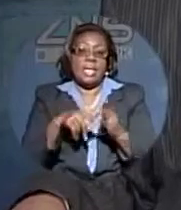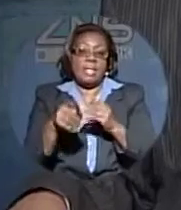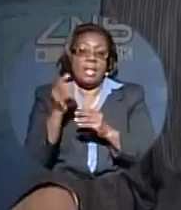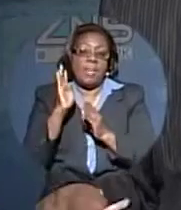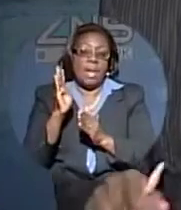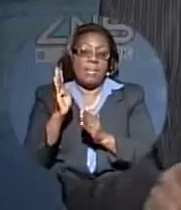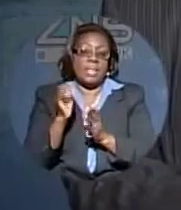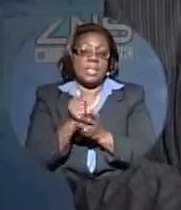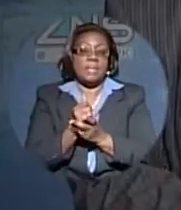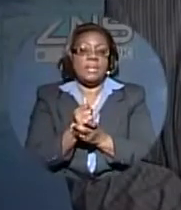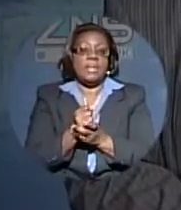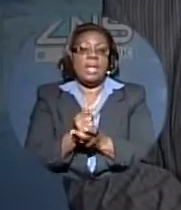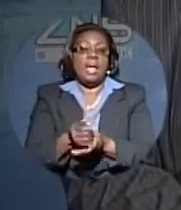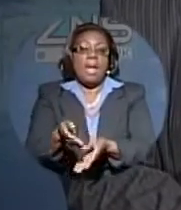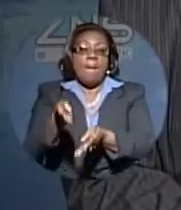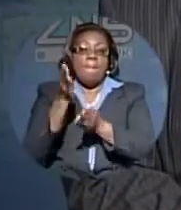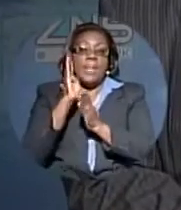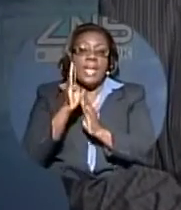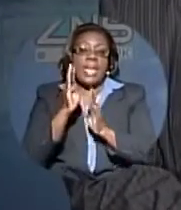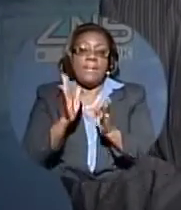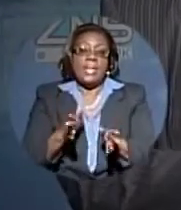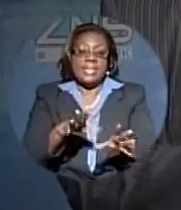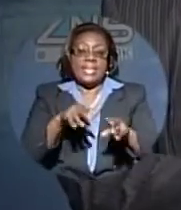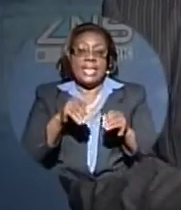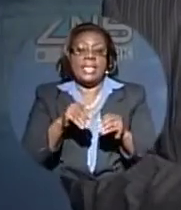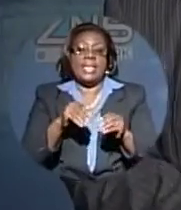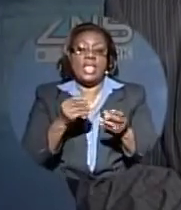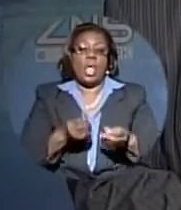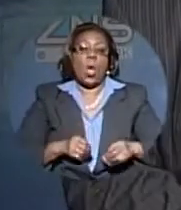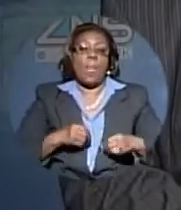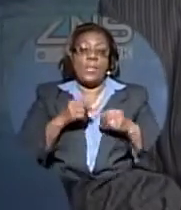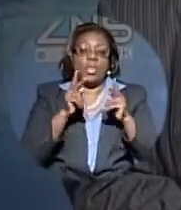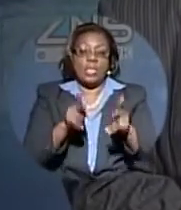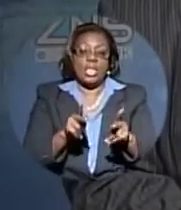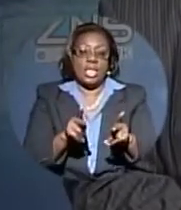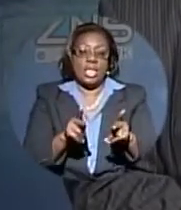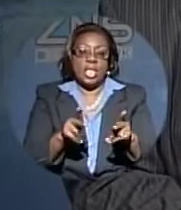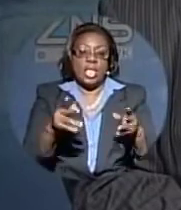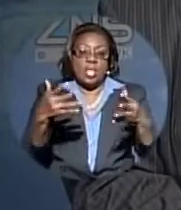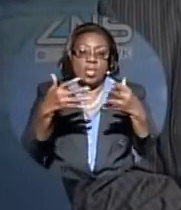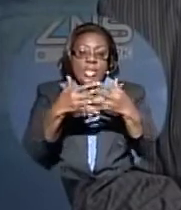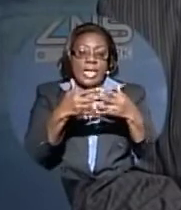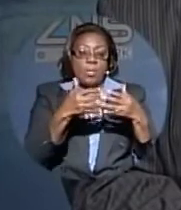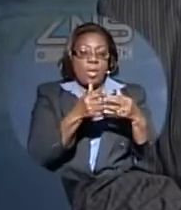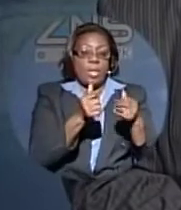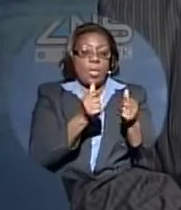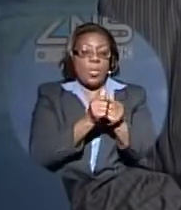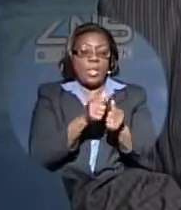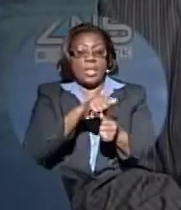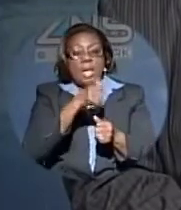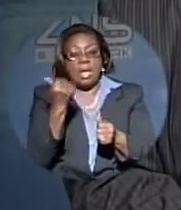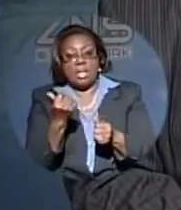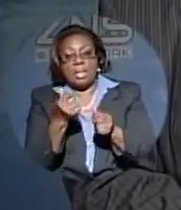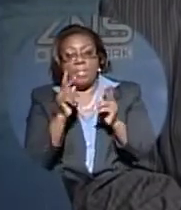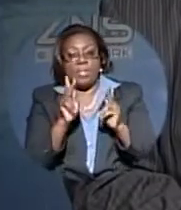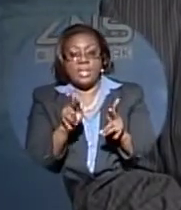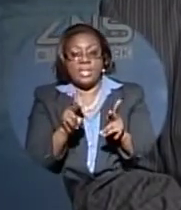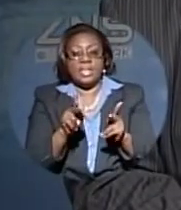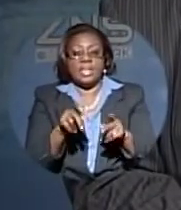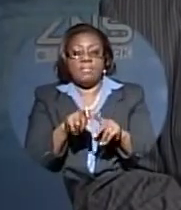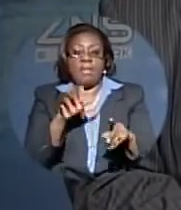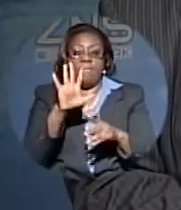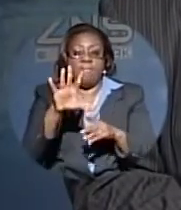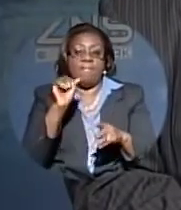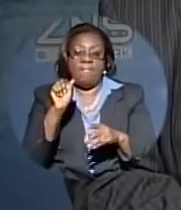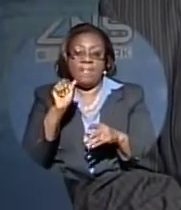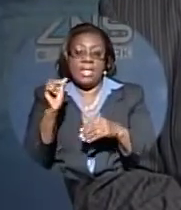Mahima is getting the opportunity to network with some 2,000 businesspersons from more than 50 countries during Bahamas Faith Ministries